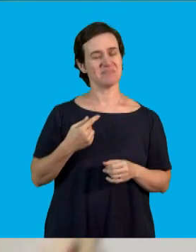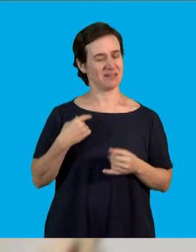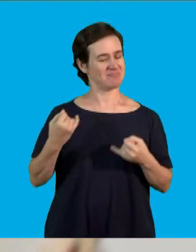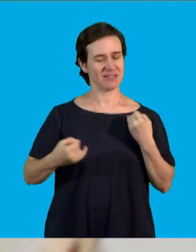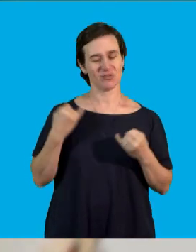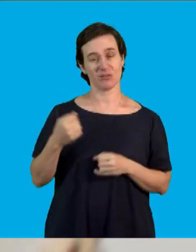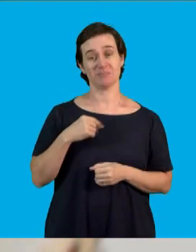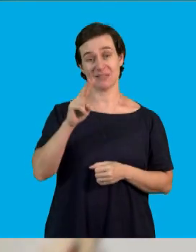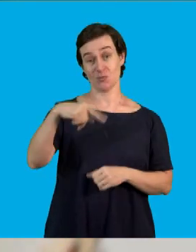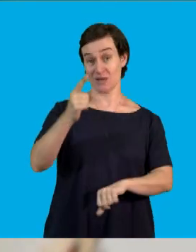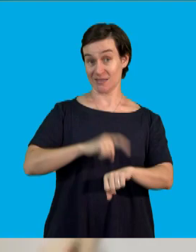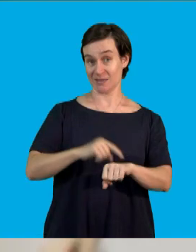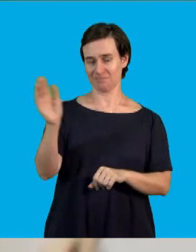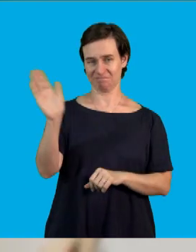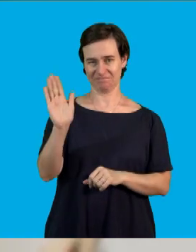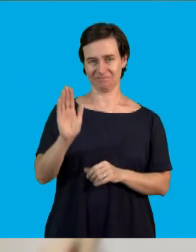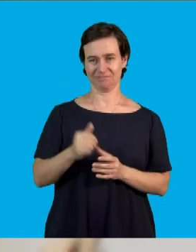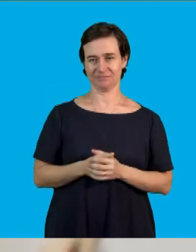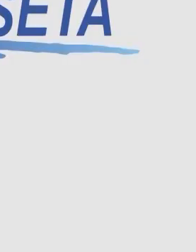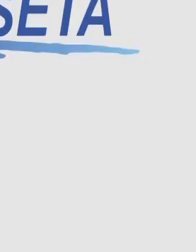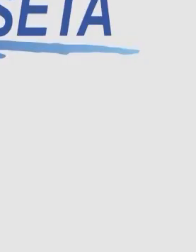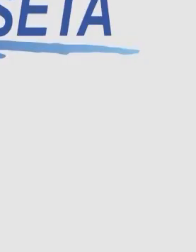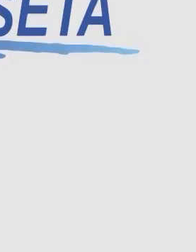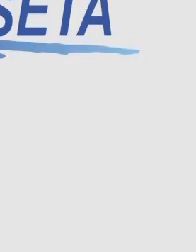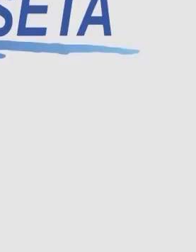I know I did and I hope to see you next time. Goodbye.